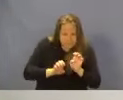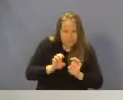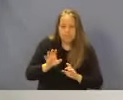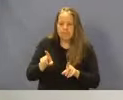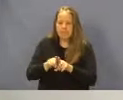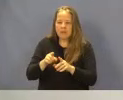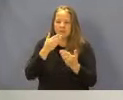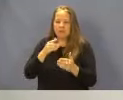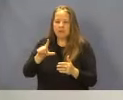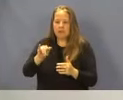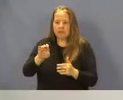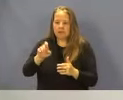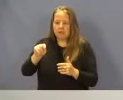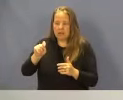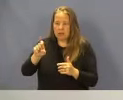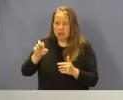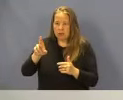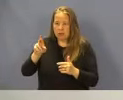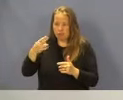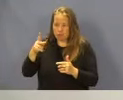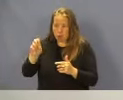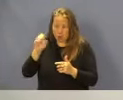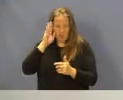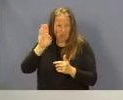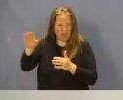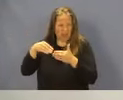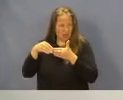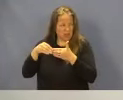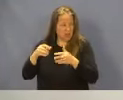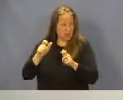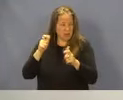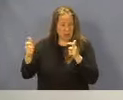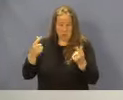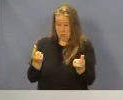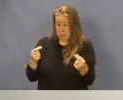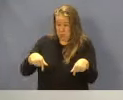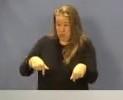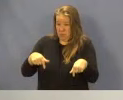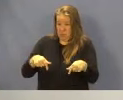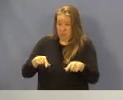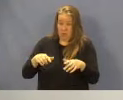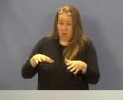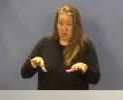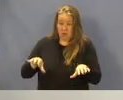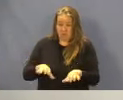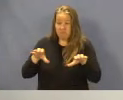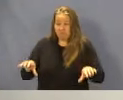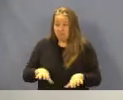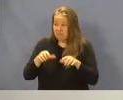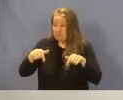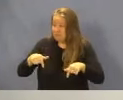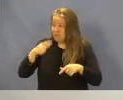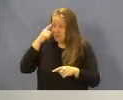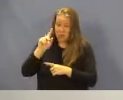Lynette Rhodes and Clois Bolar for their leadership on as big a thing as we do here at this department on behalf of the